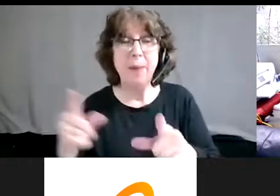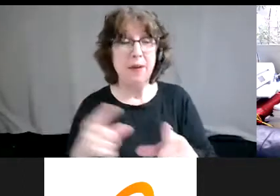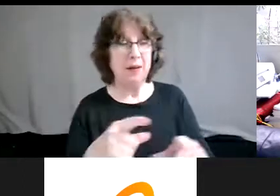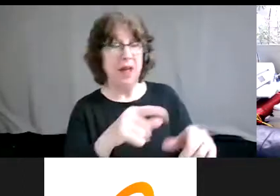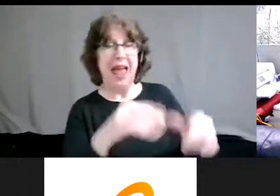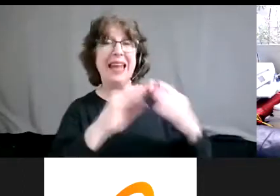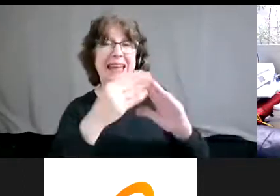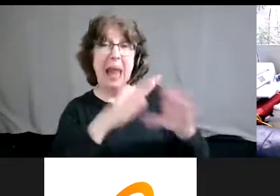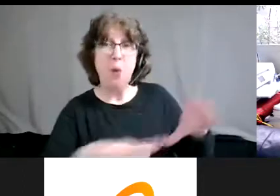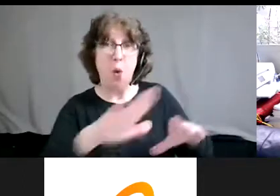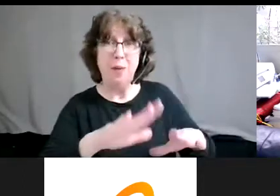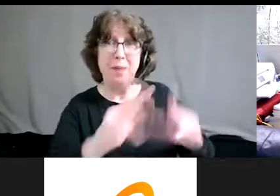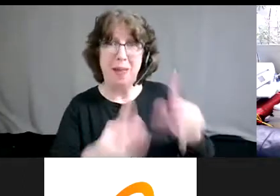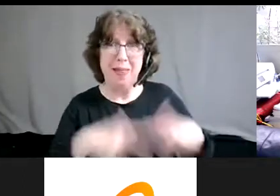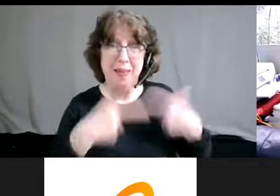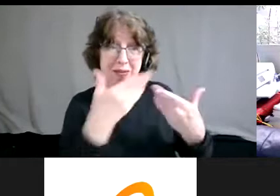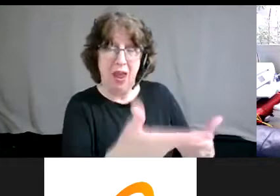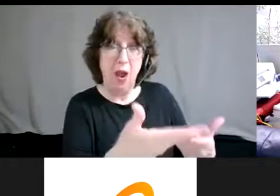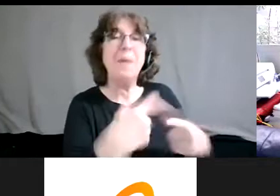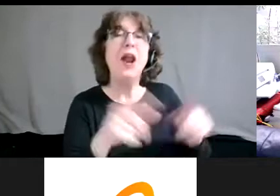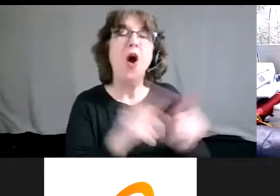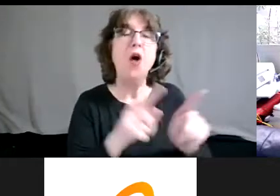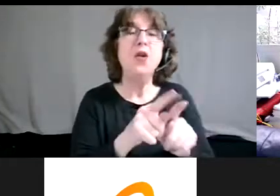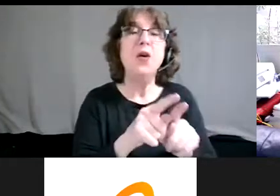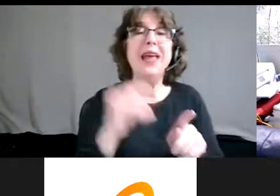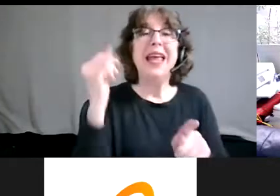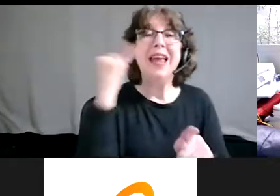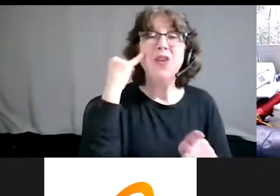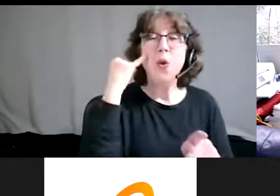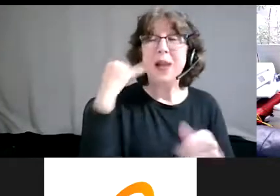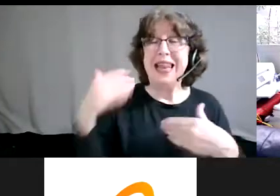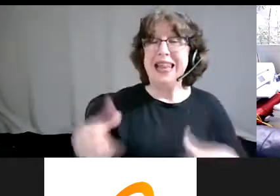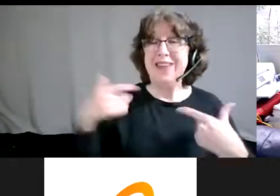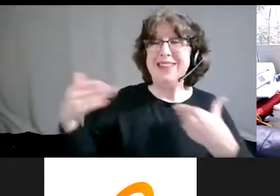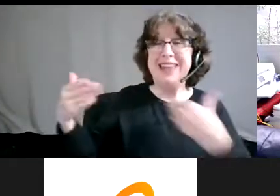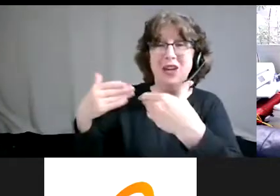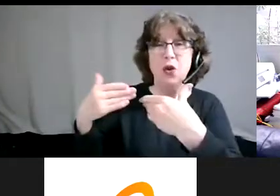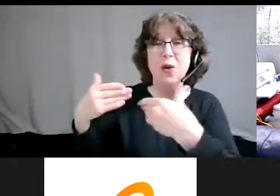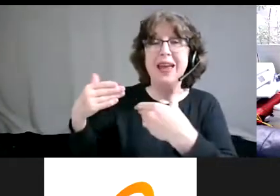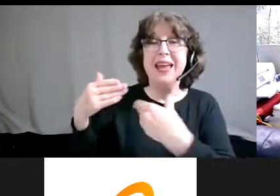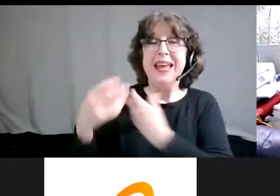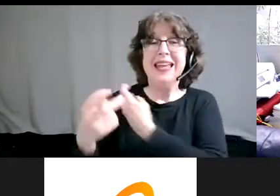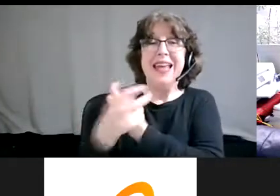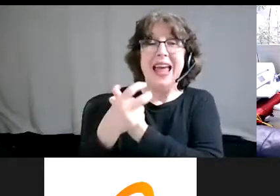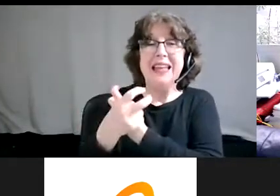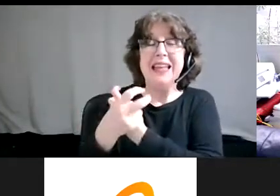number one determinant of living next to air, toxic air, soil, or water is race.